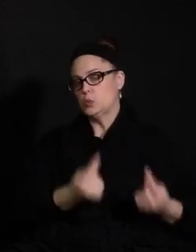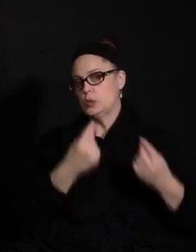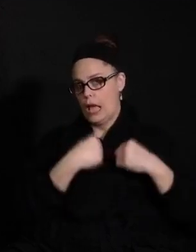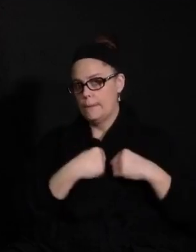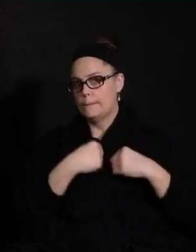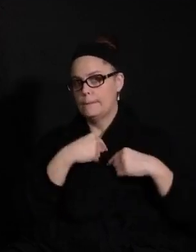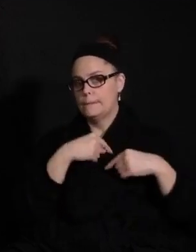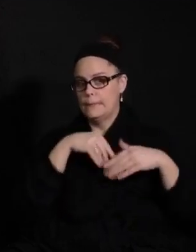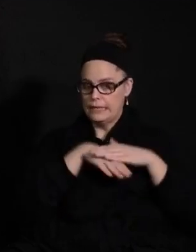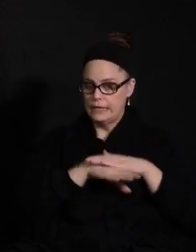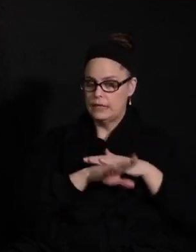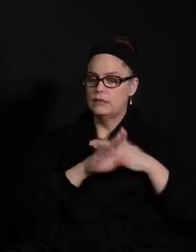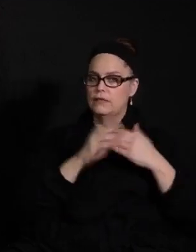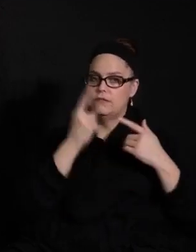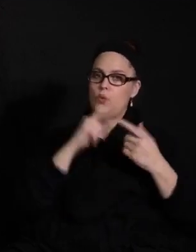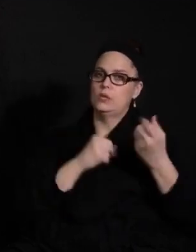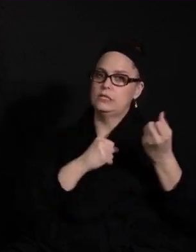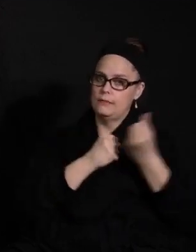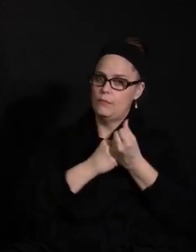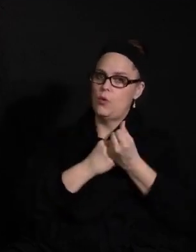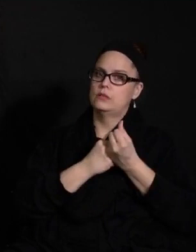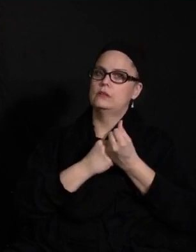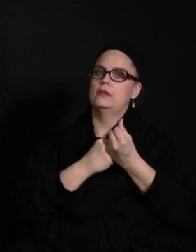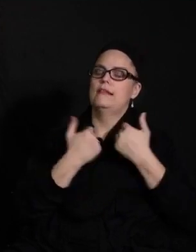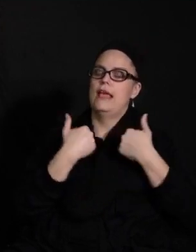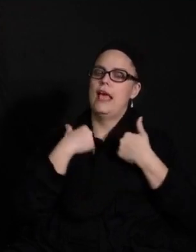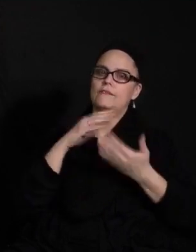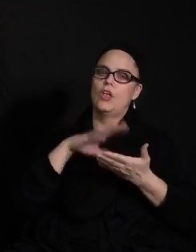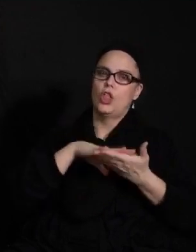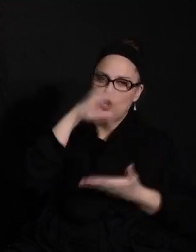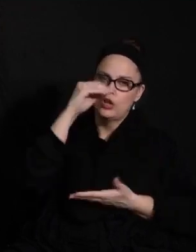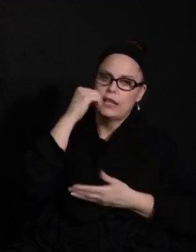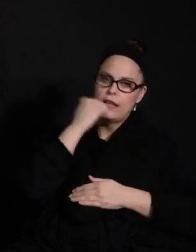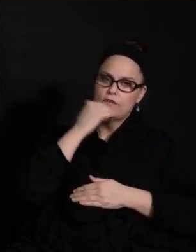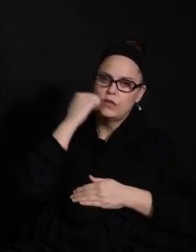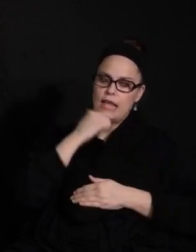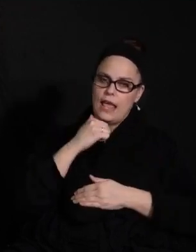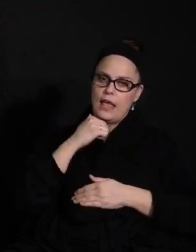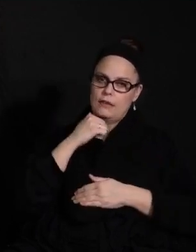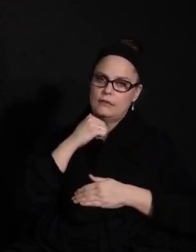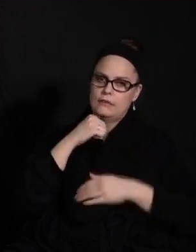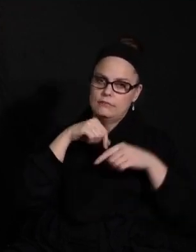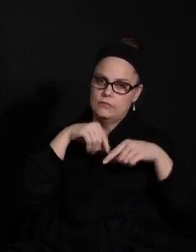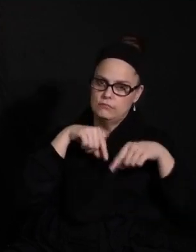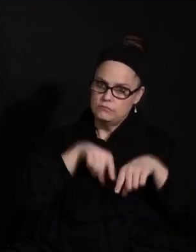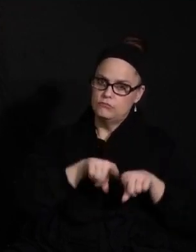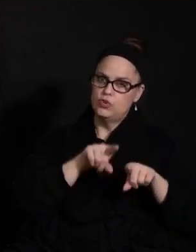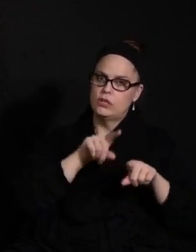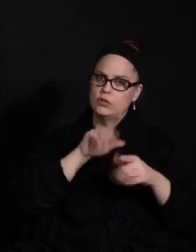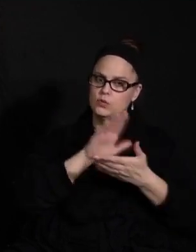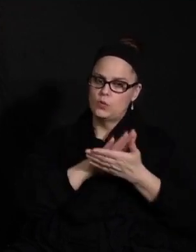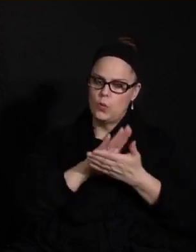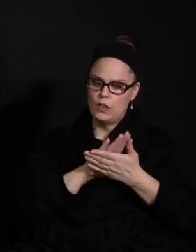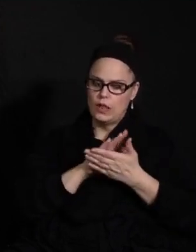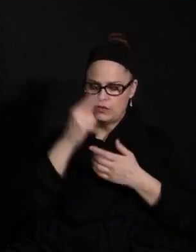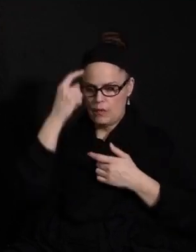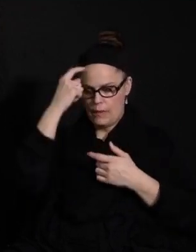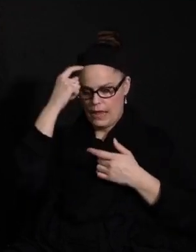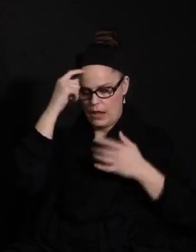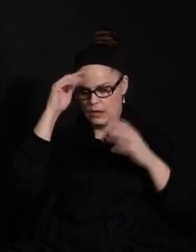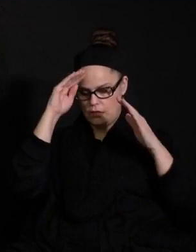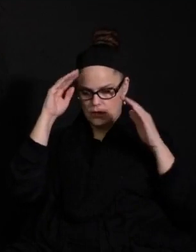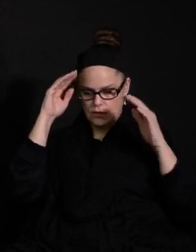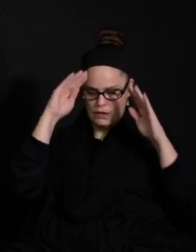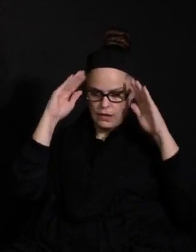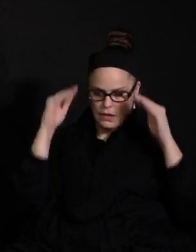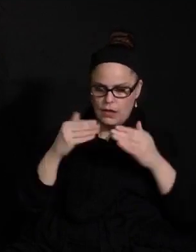in and get support and engage in learning every day that they're in school. Just getting my head back on track here for a second. So